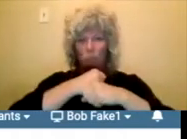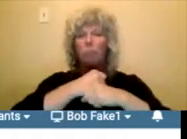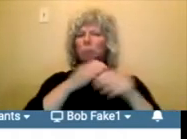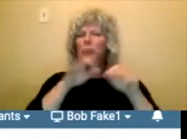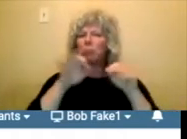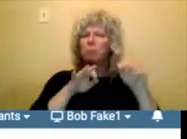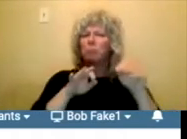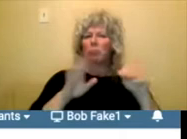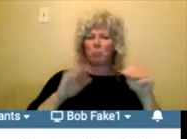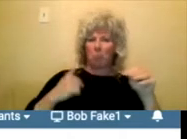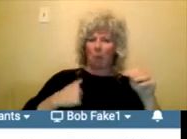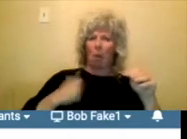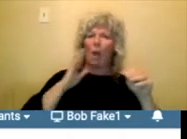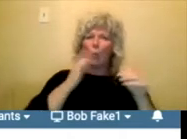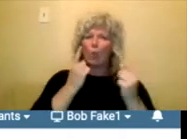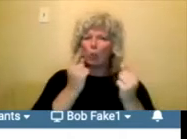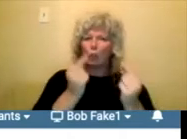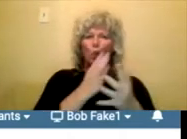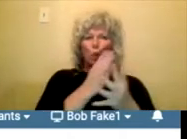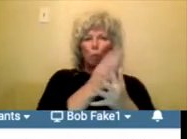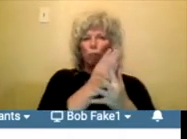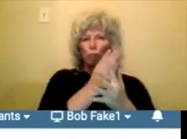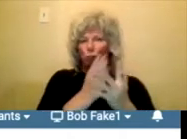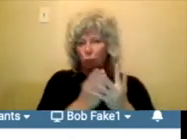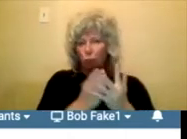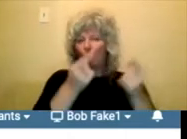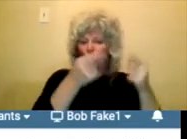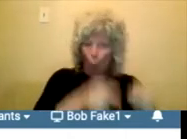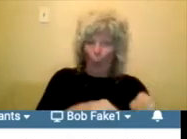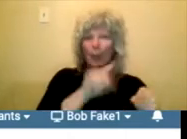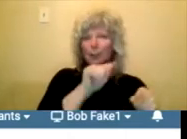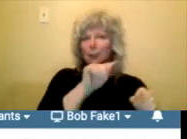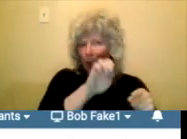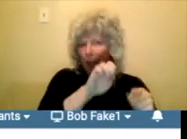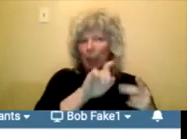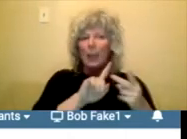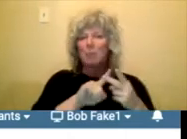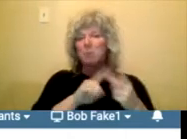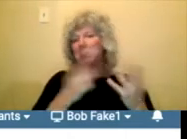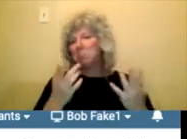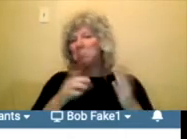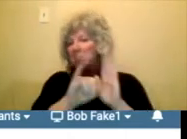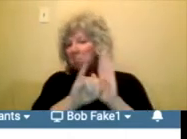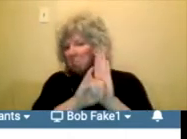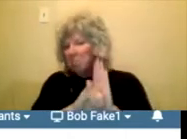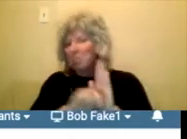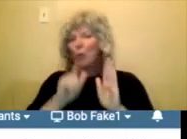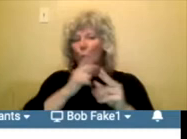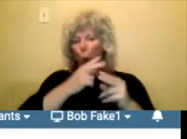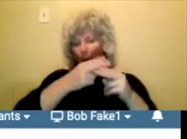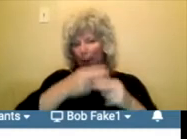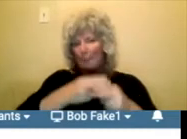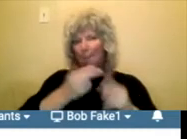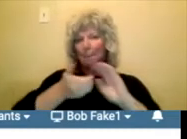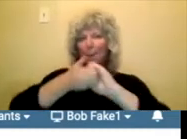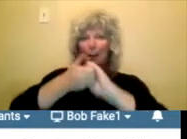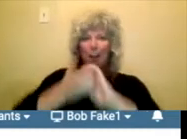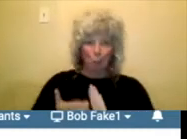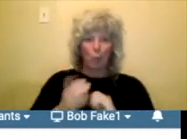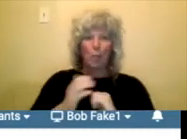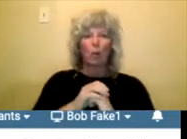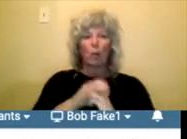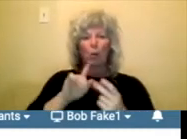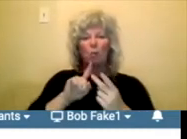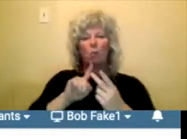these dates to these dates. And maybe these are the some of the collaborators that you're are involved and location